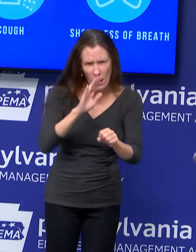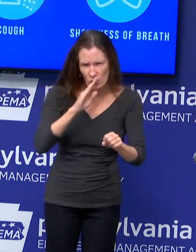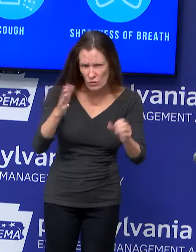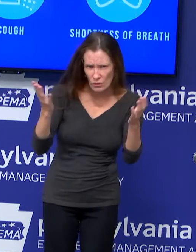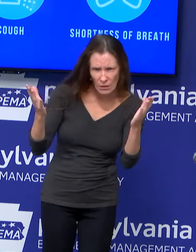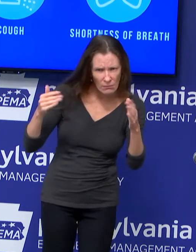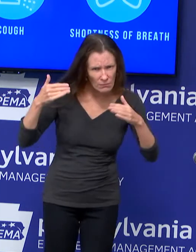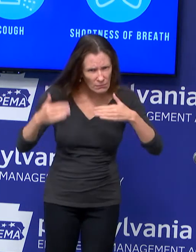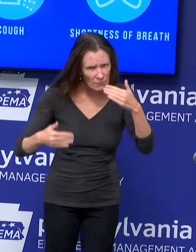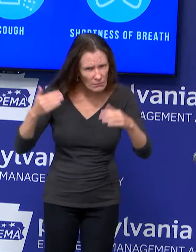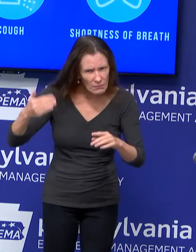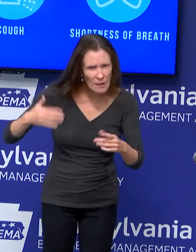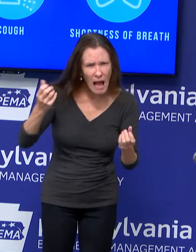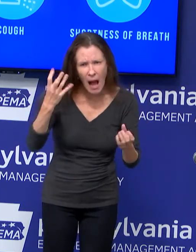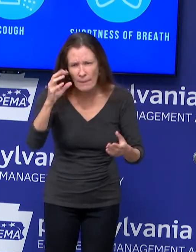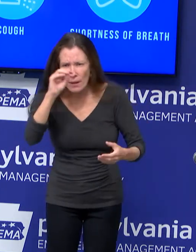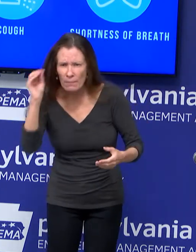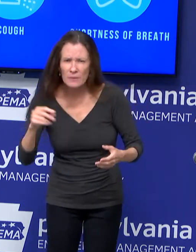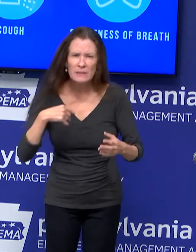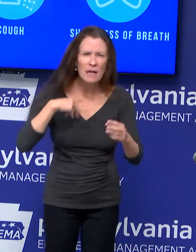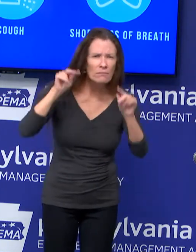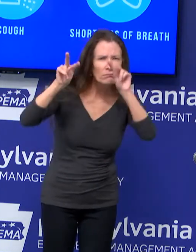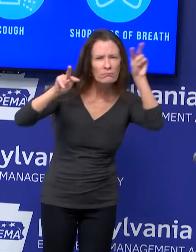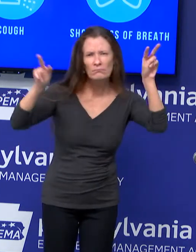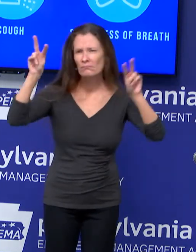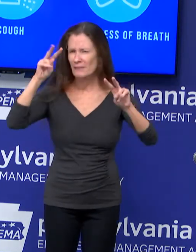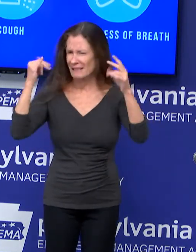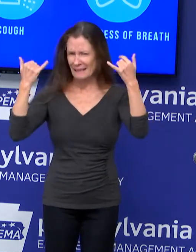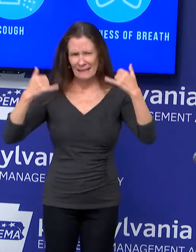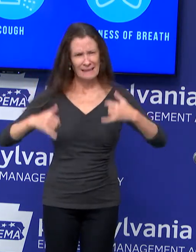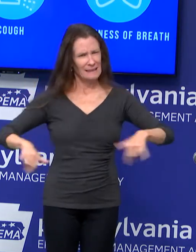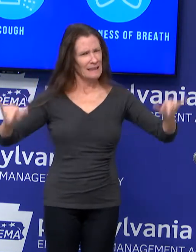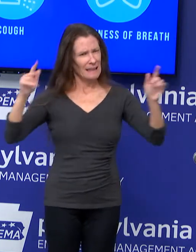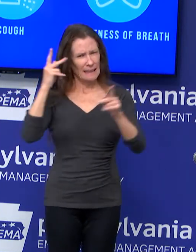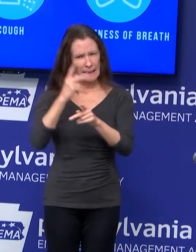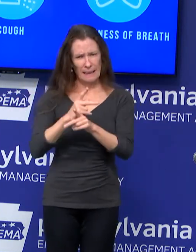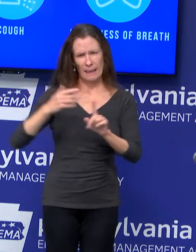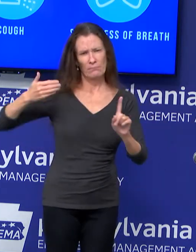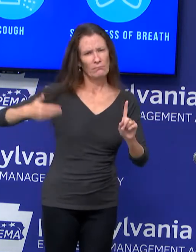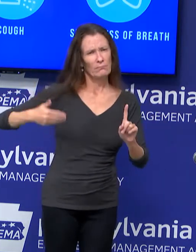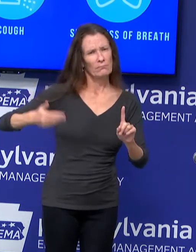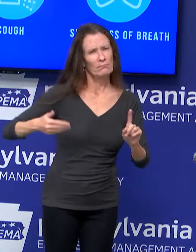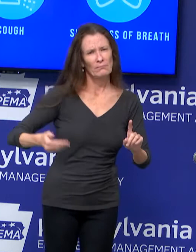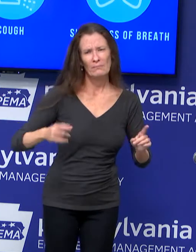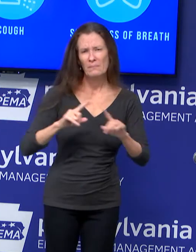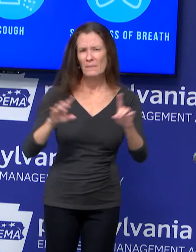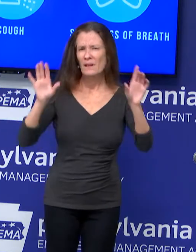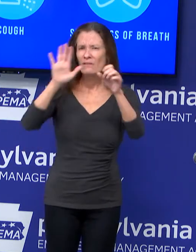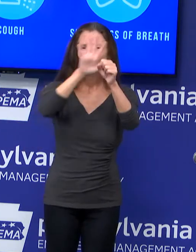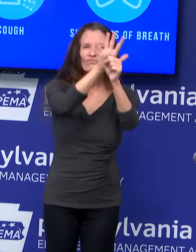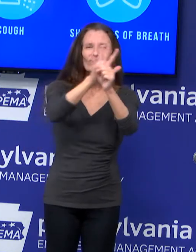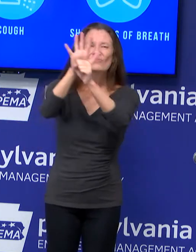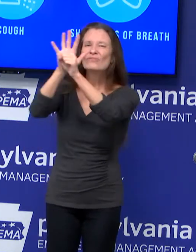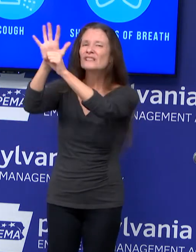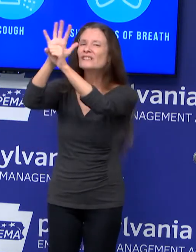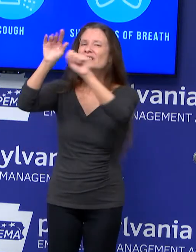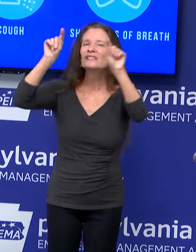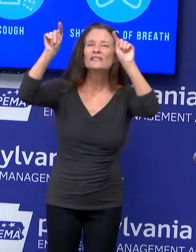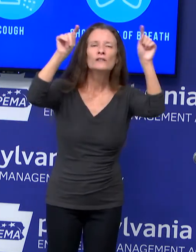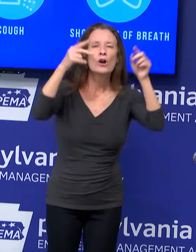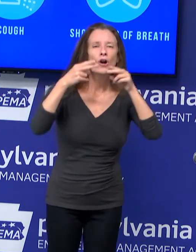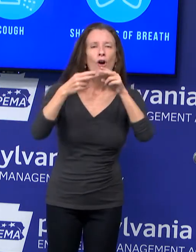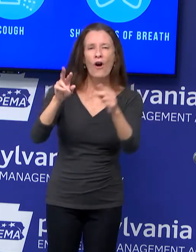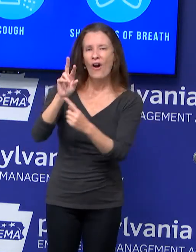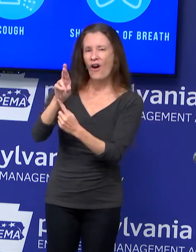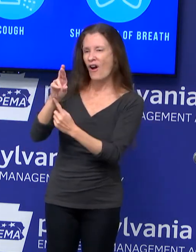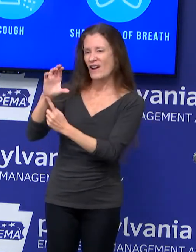in their counties. In addition, I've highlighted before the regional collaborative program or the RIC program. I believe the Department